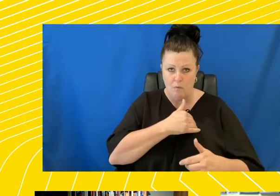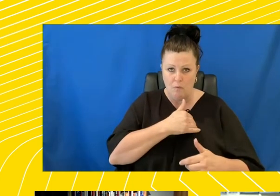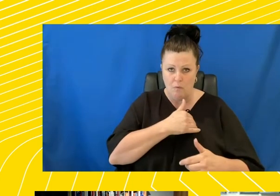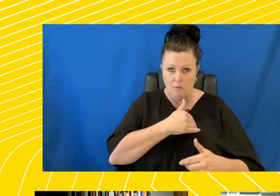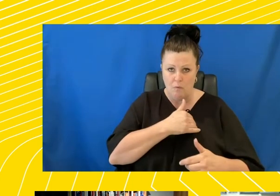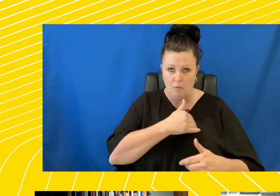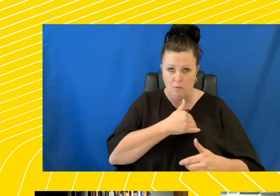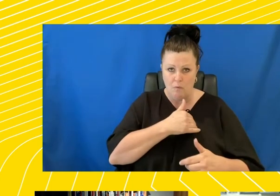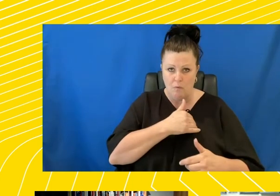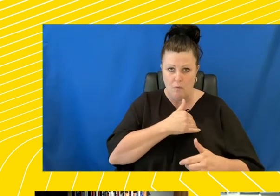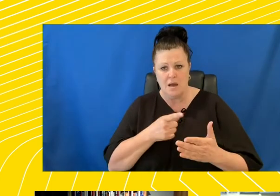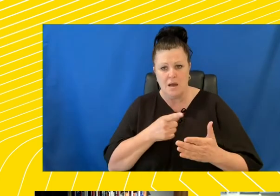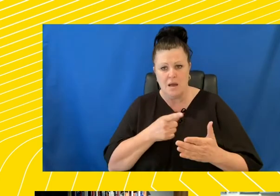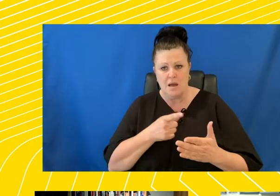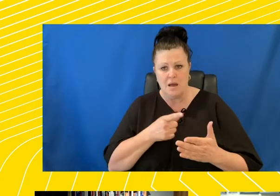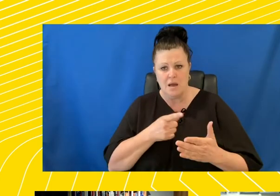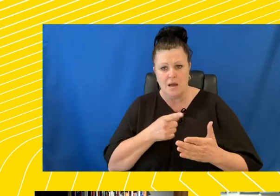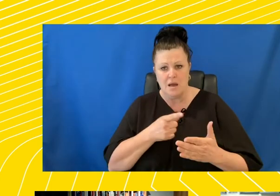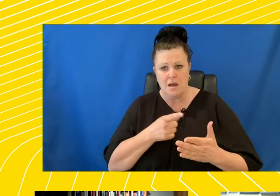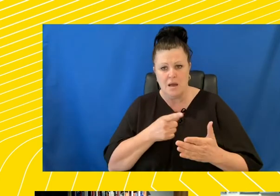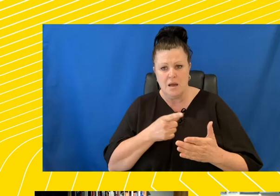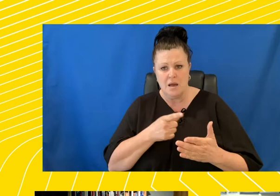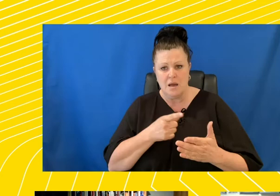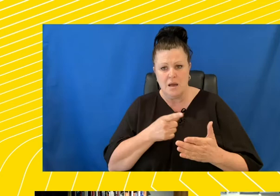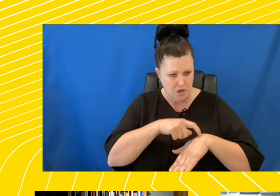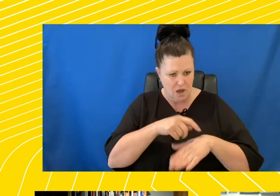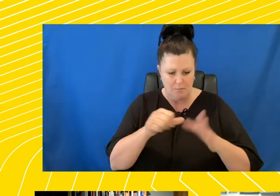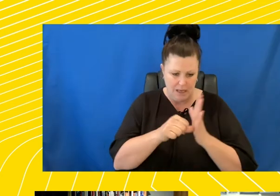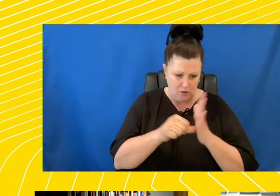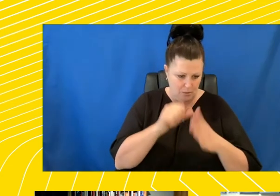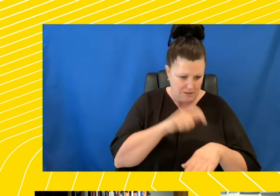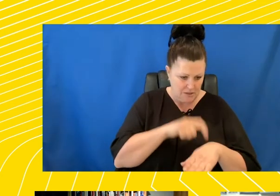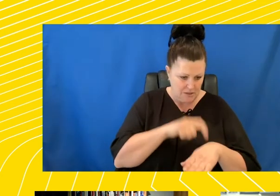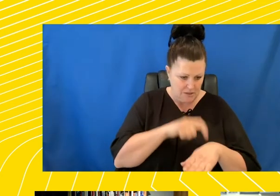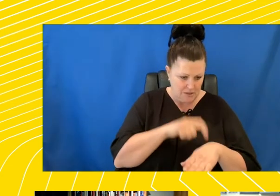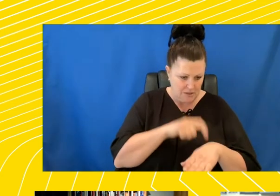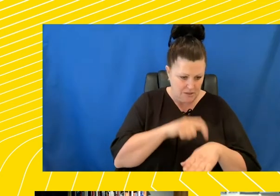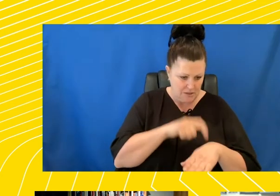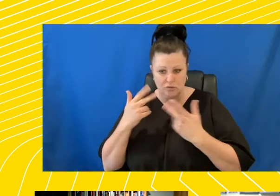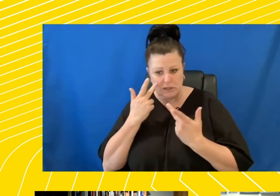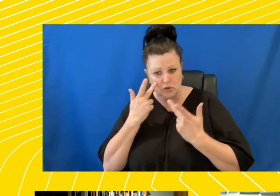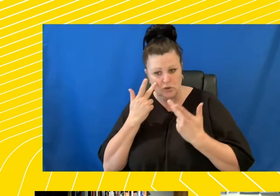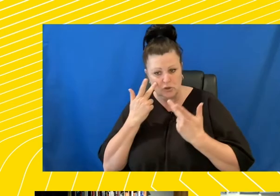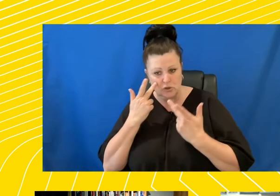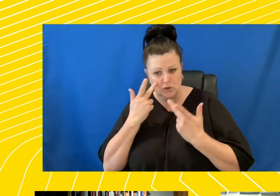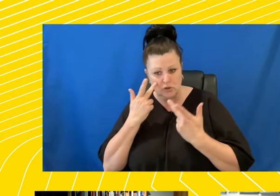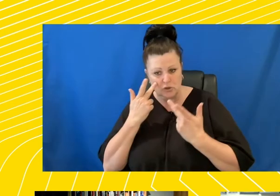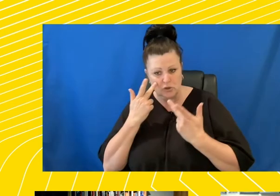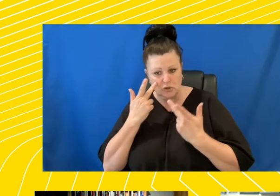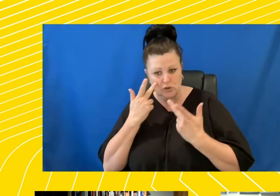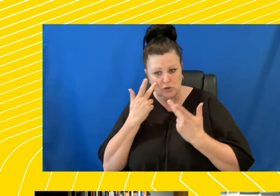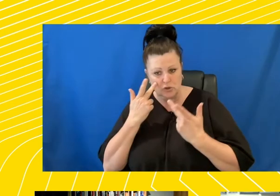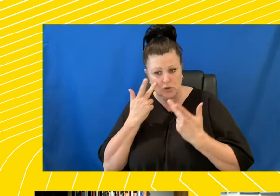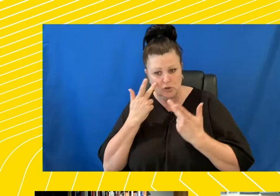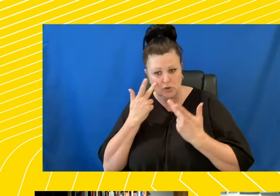implemented in very stable political and economic times. But history has indicated that at times of extremity, this